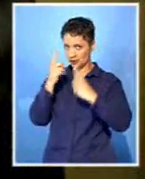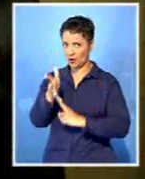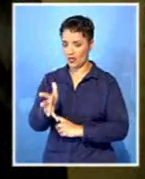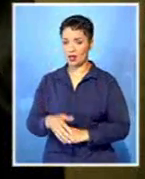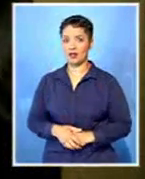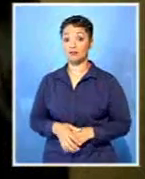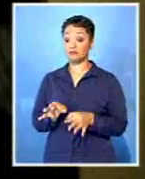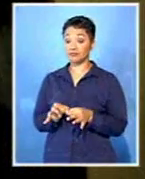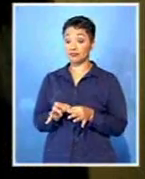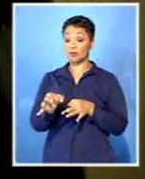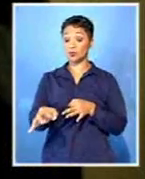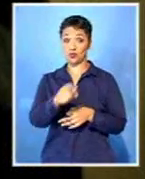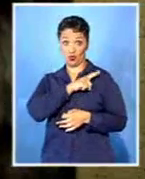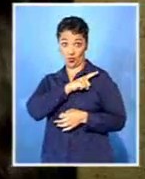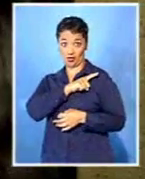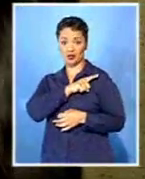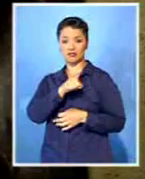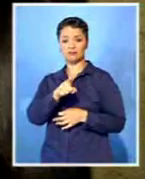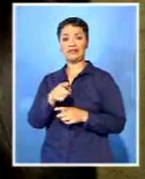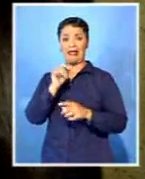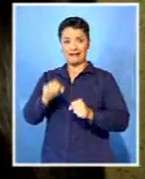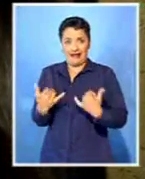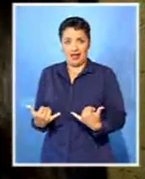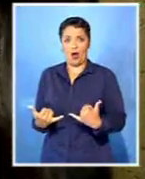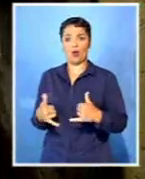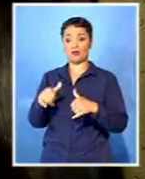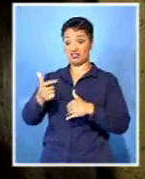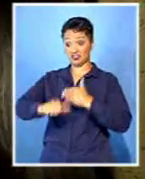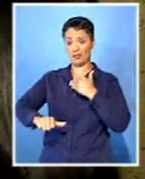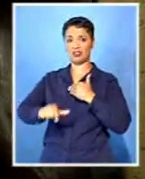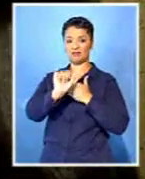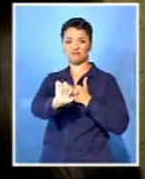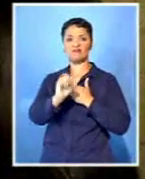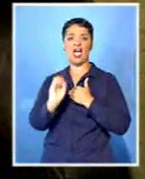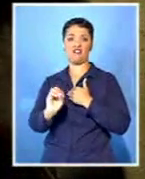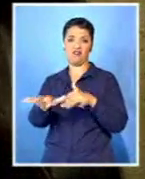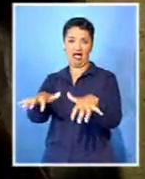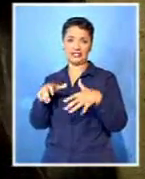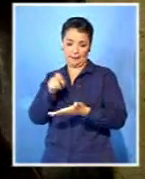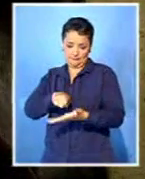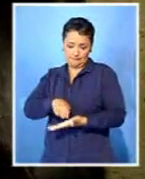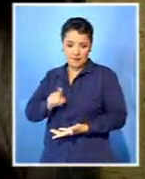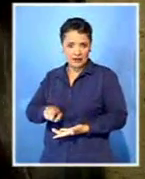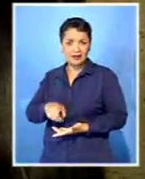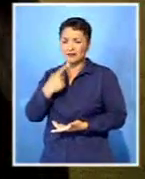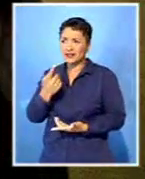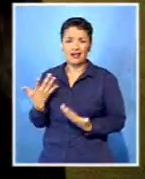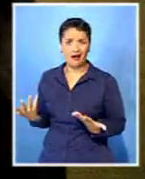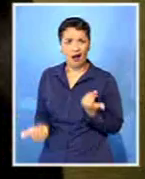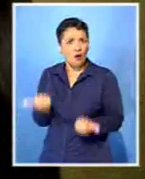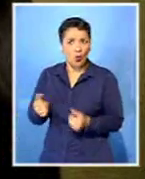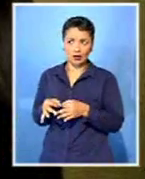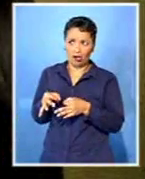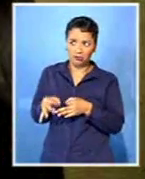The postponement was also to allow Dlamini to sit for his examinations this month, but he says the constant postponements are